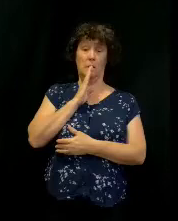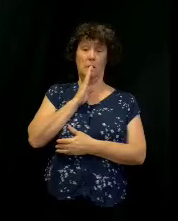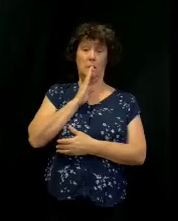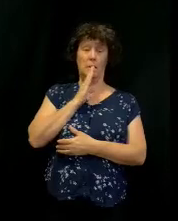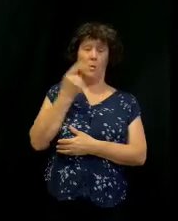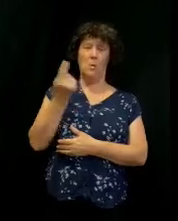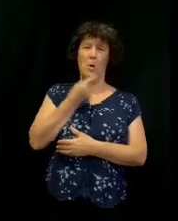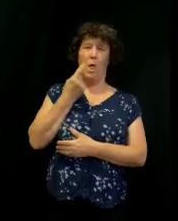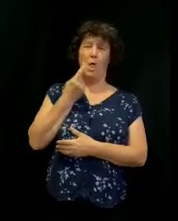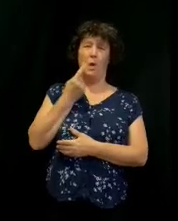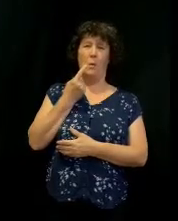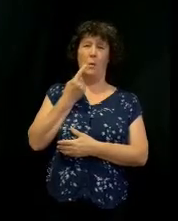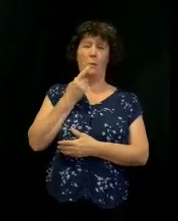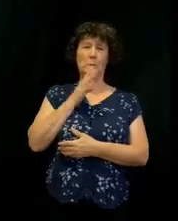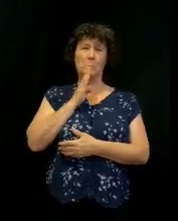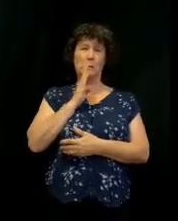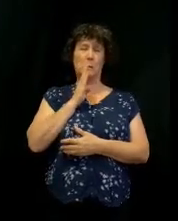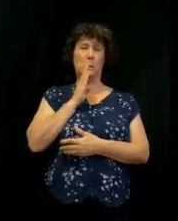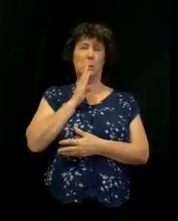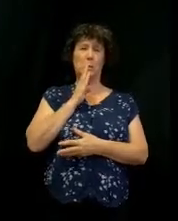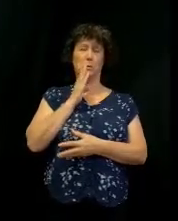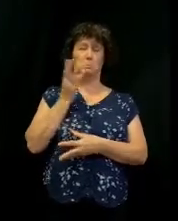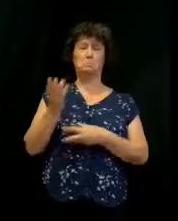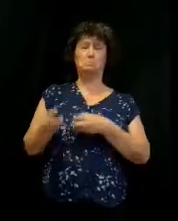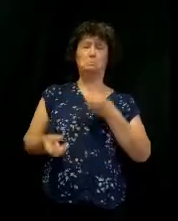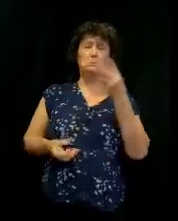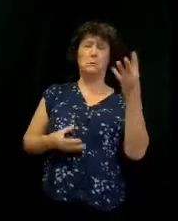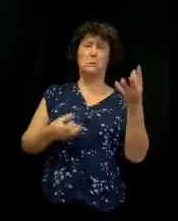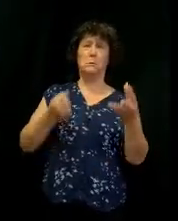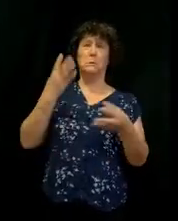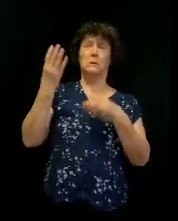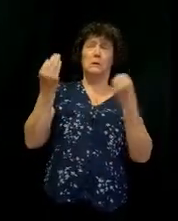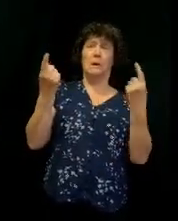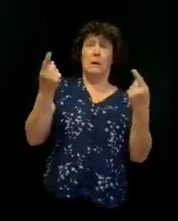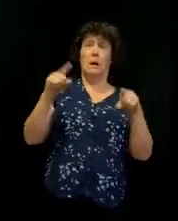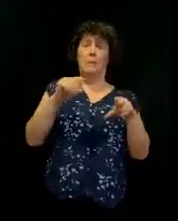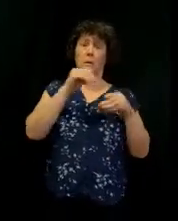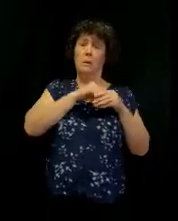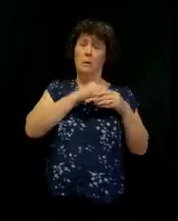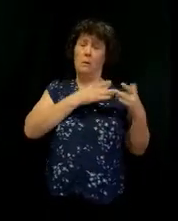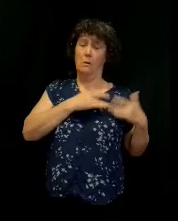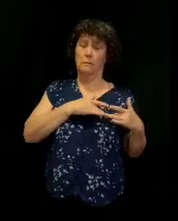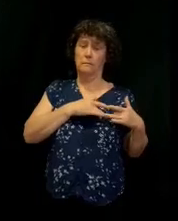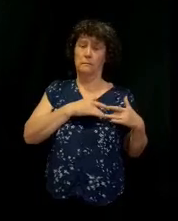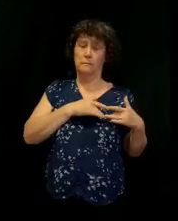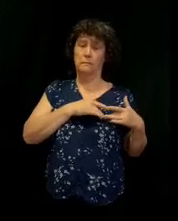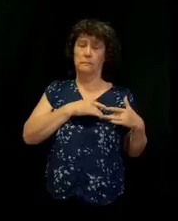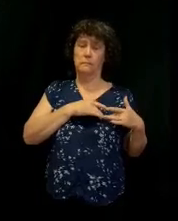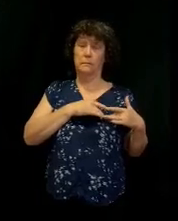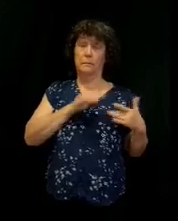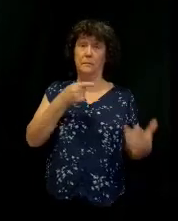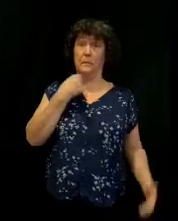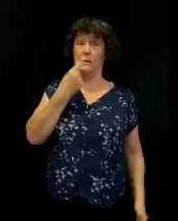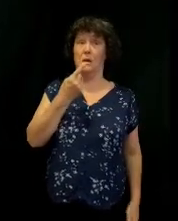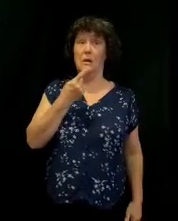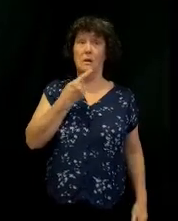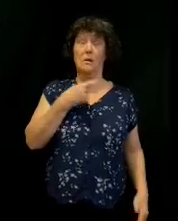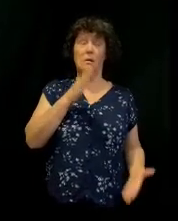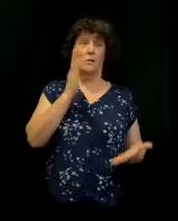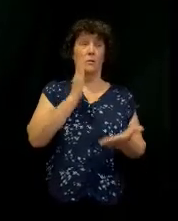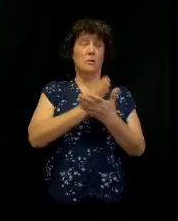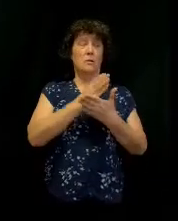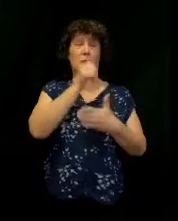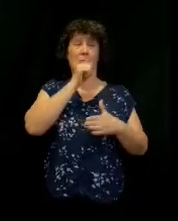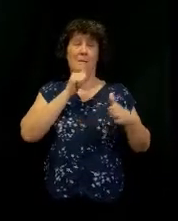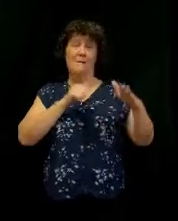I'm not trying to make anybody do anything. That's not my point. I do not want you a puppet on a string. But I'm just saying to you, quit hiding behind the